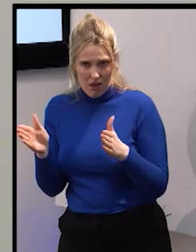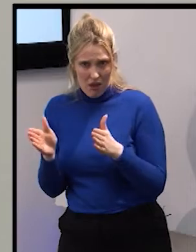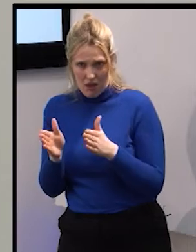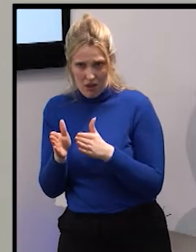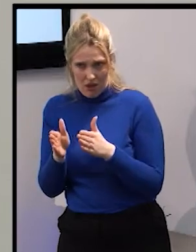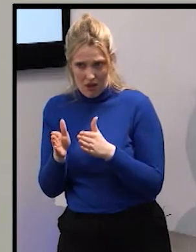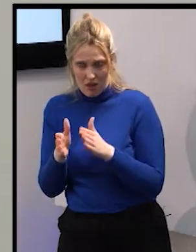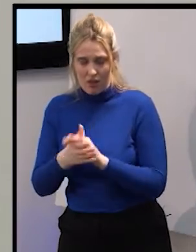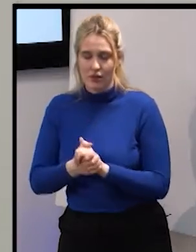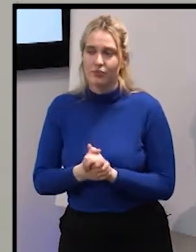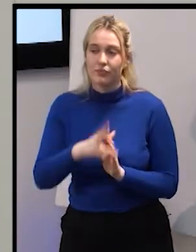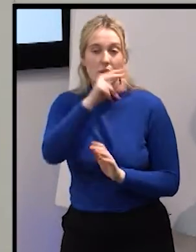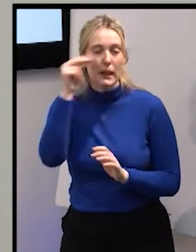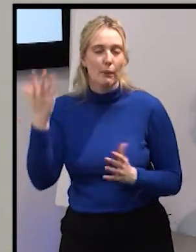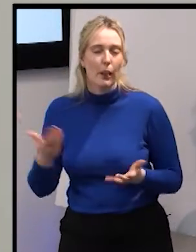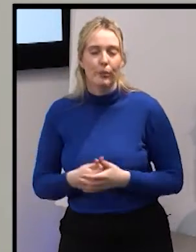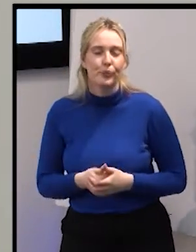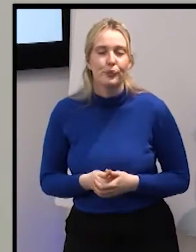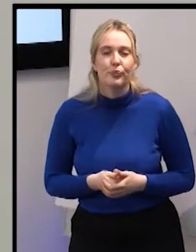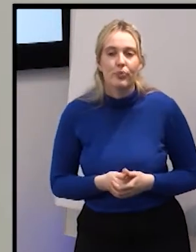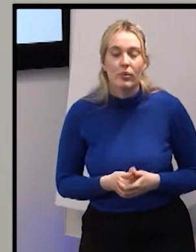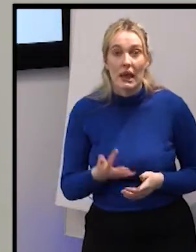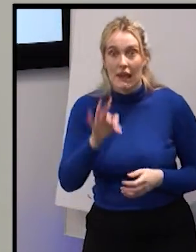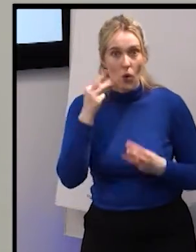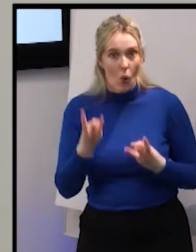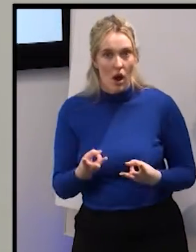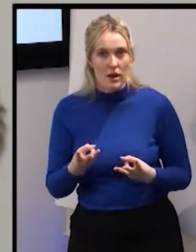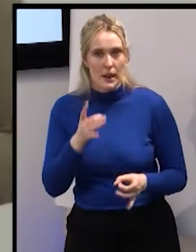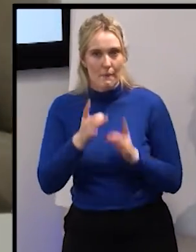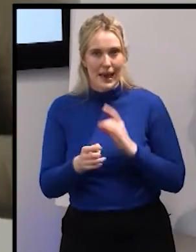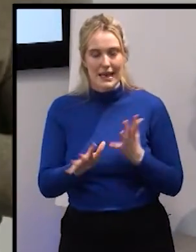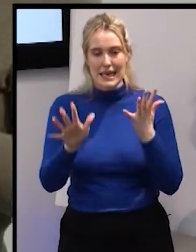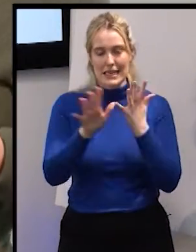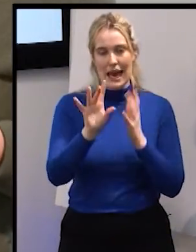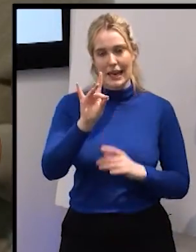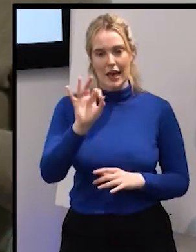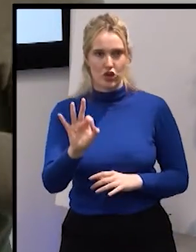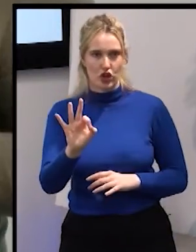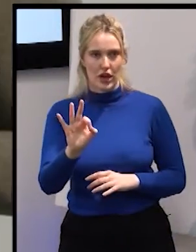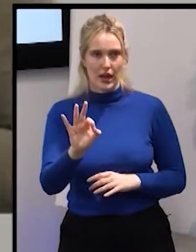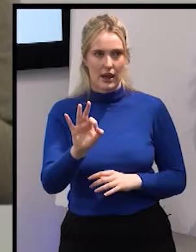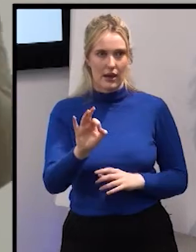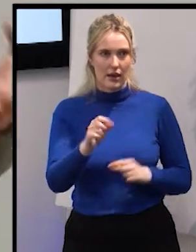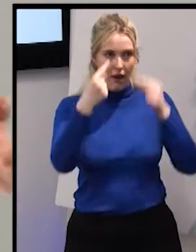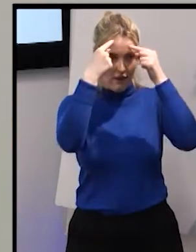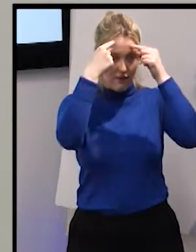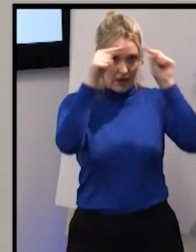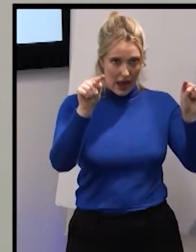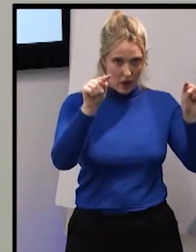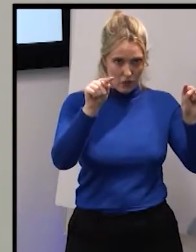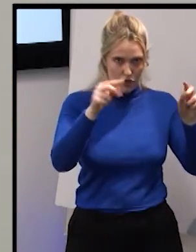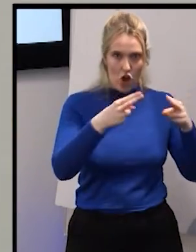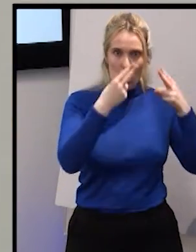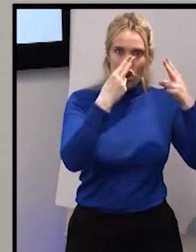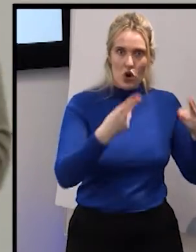so let's say for example to produce 10 kg of beef we will need an aviva stadium